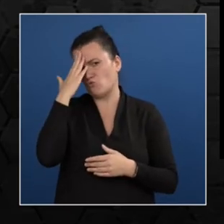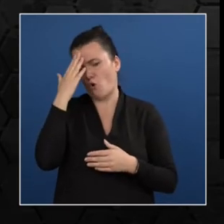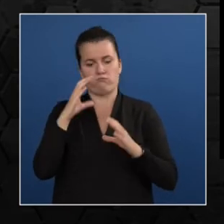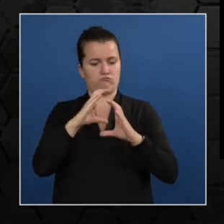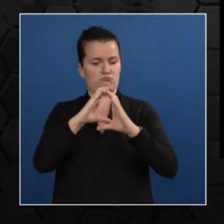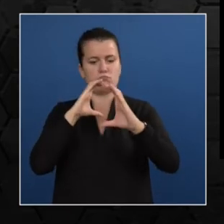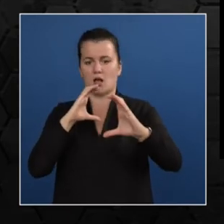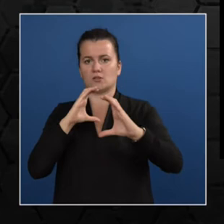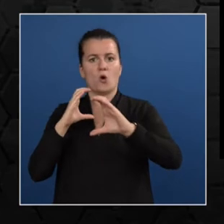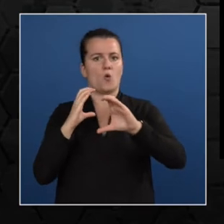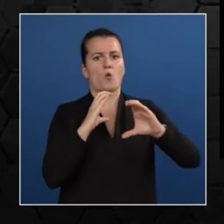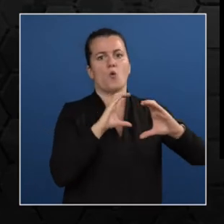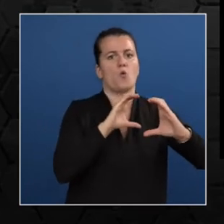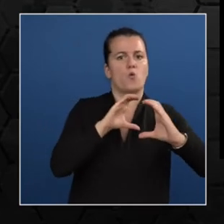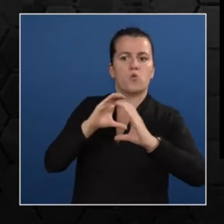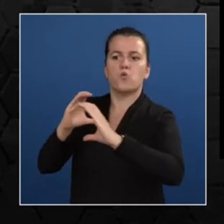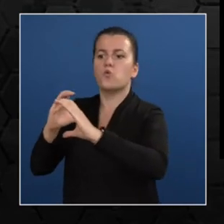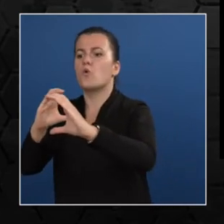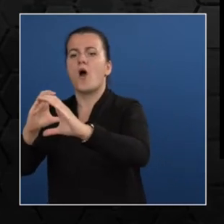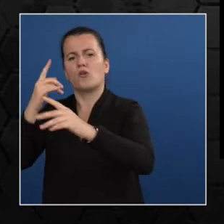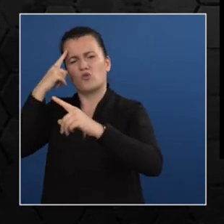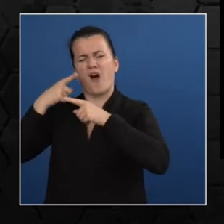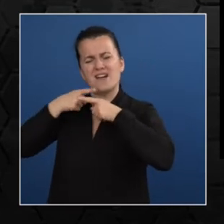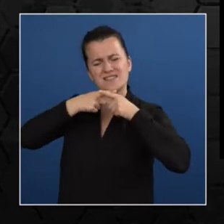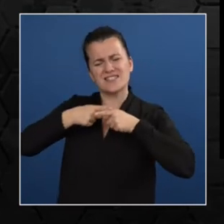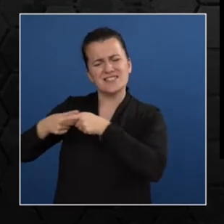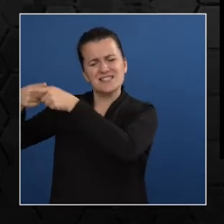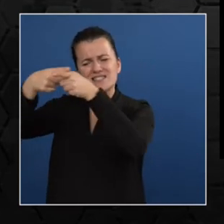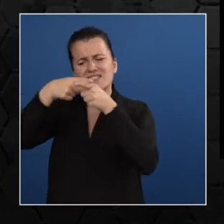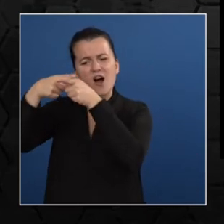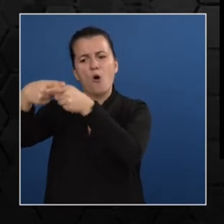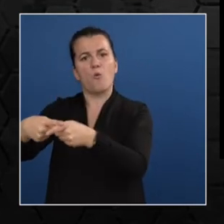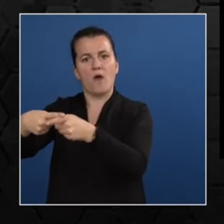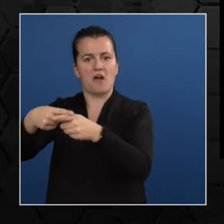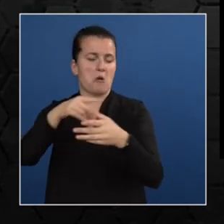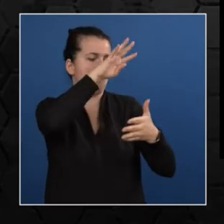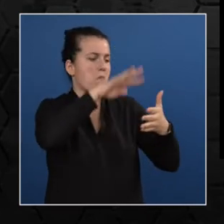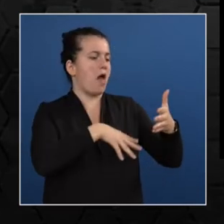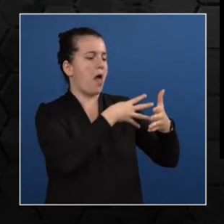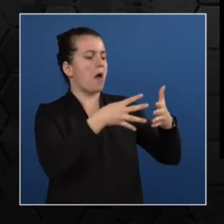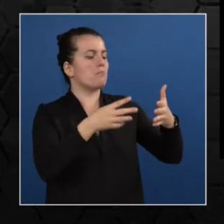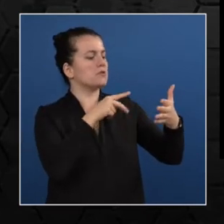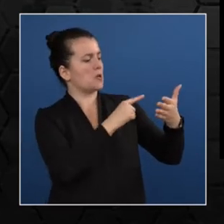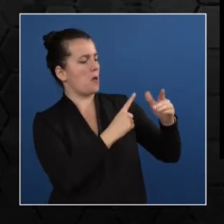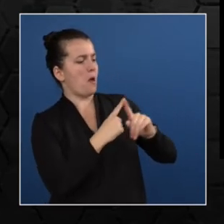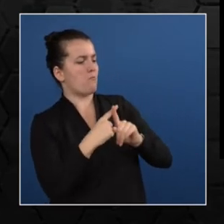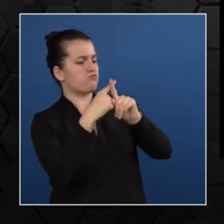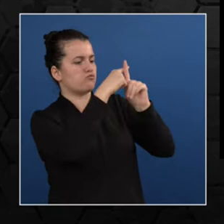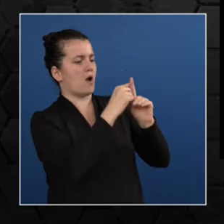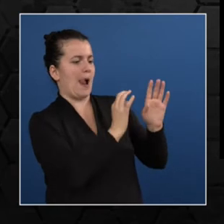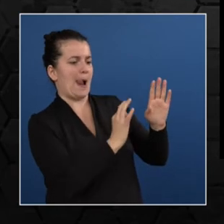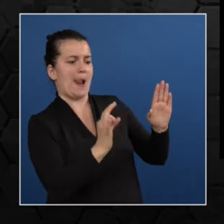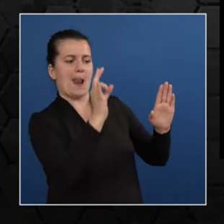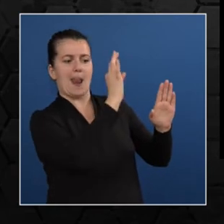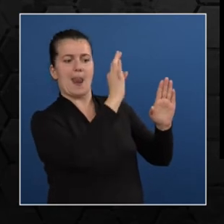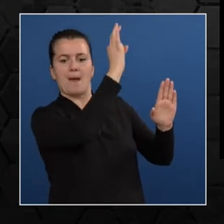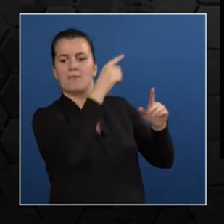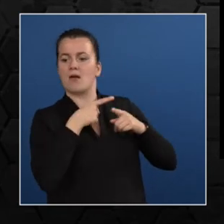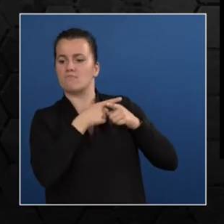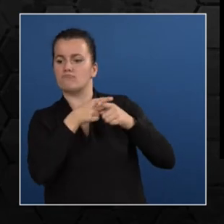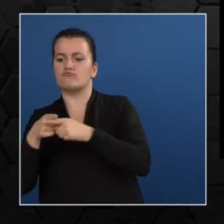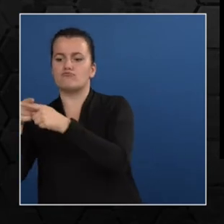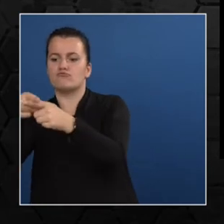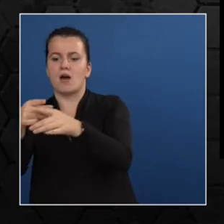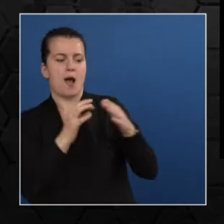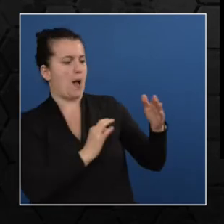each bus, the trip length, the time, the stopping time per stop and the complete movement of the bus or the vehicle could be monitored. The system